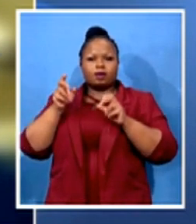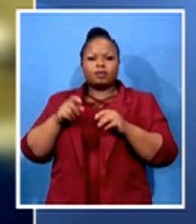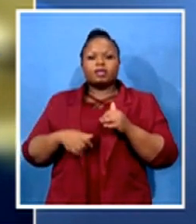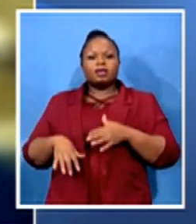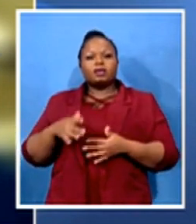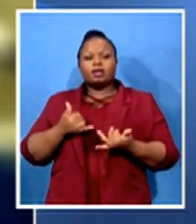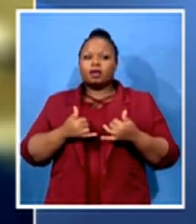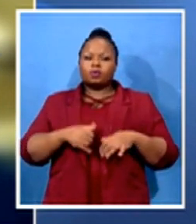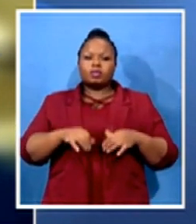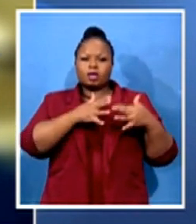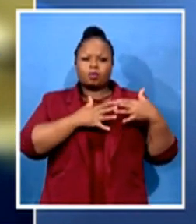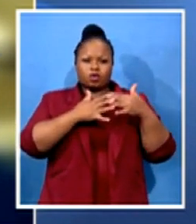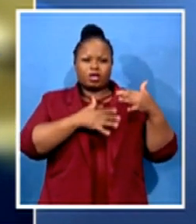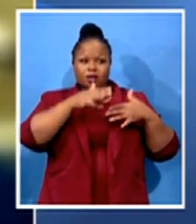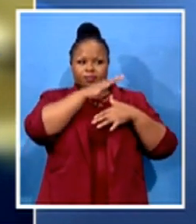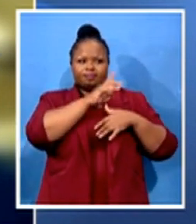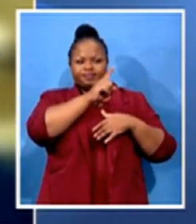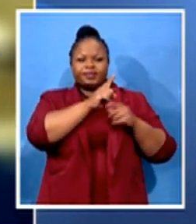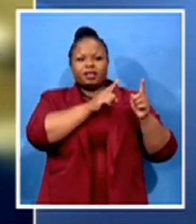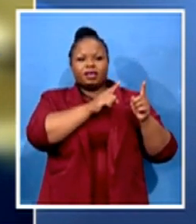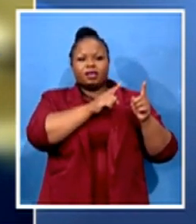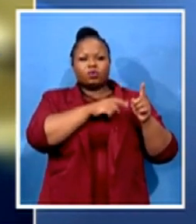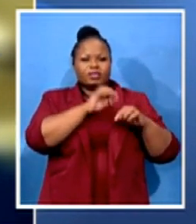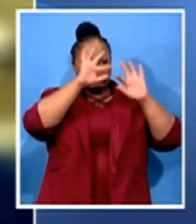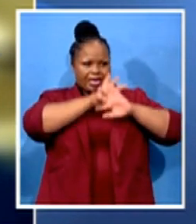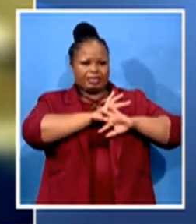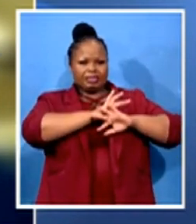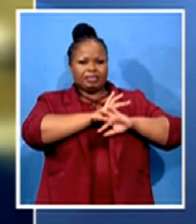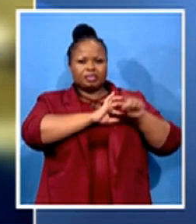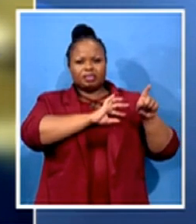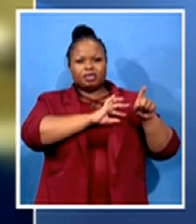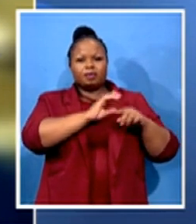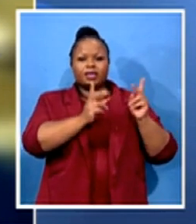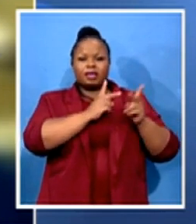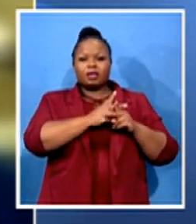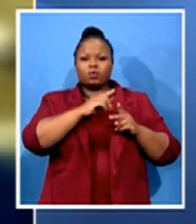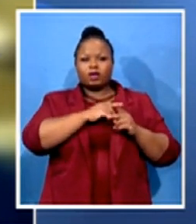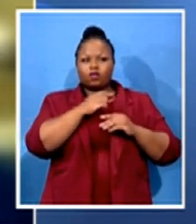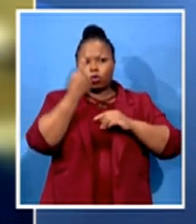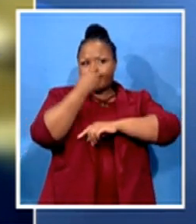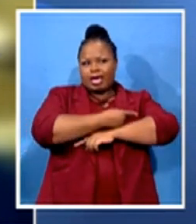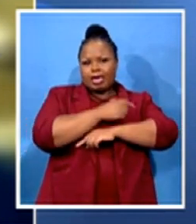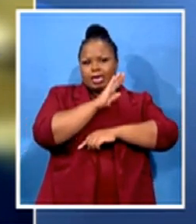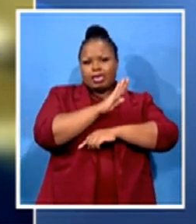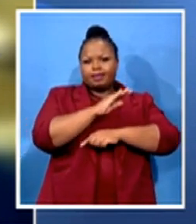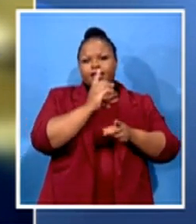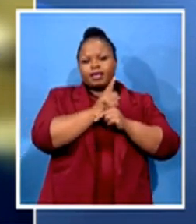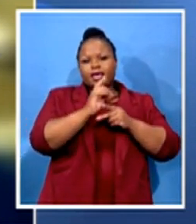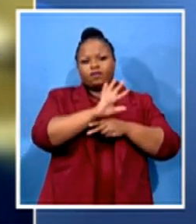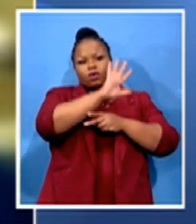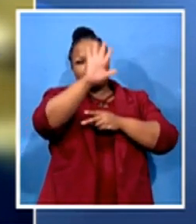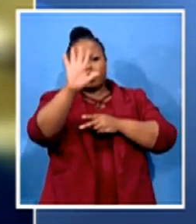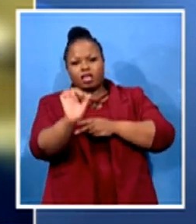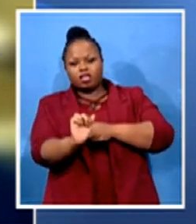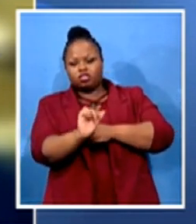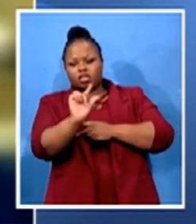while it was also daytime in Asia. He spoke about the role played by the African